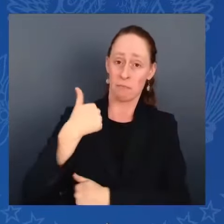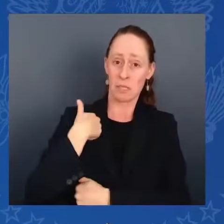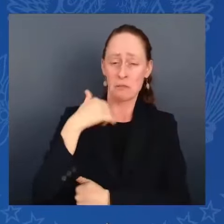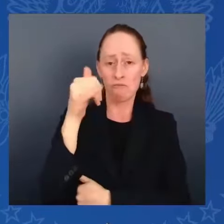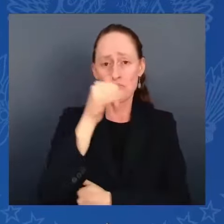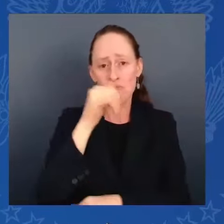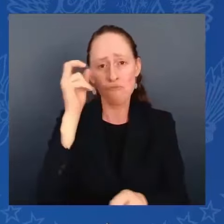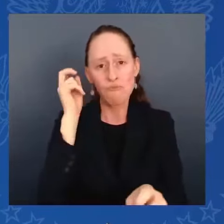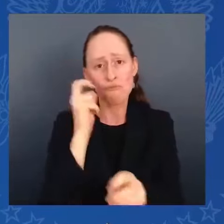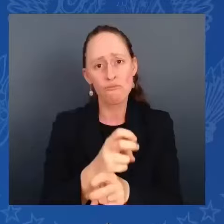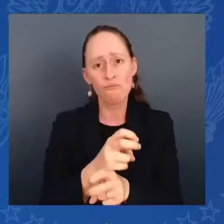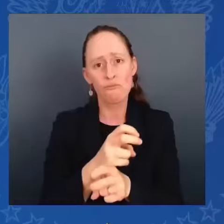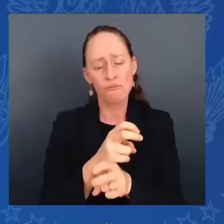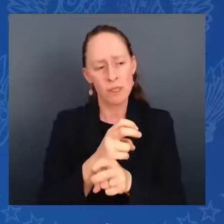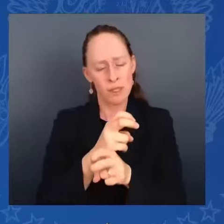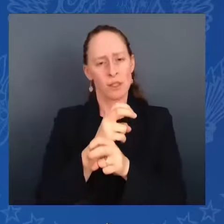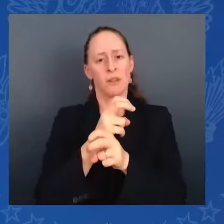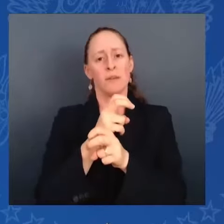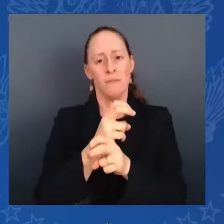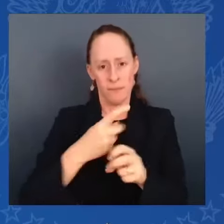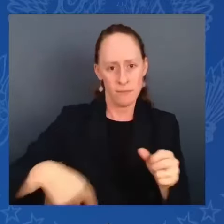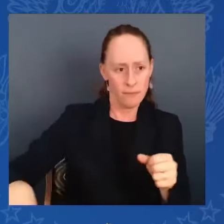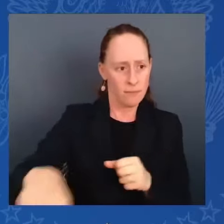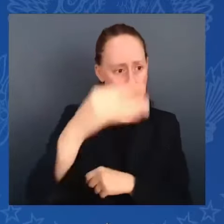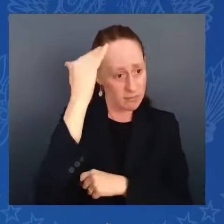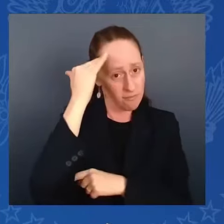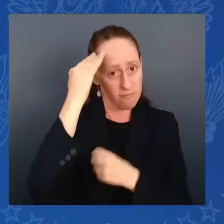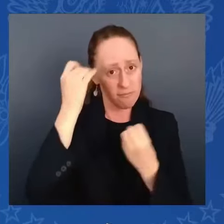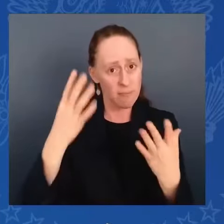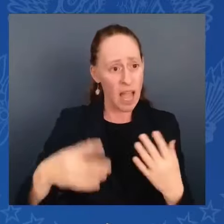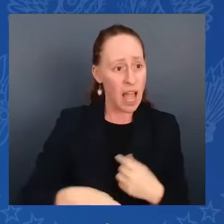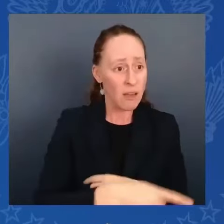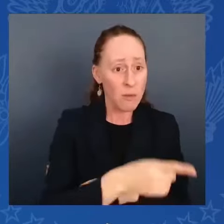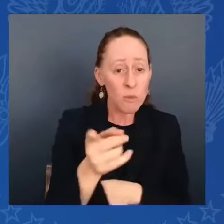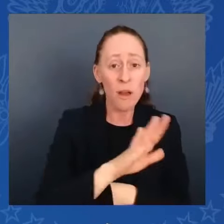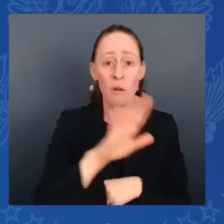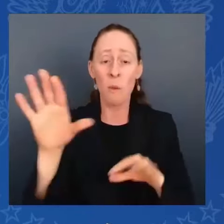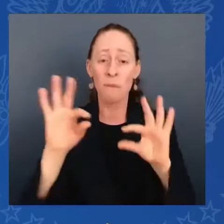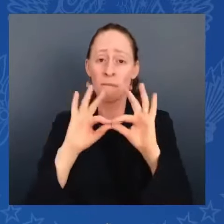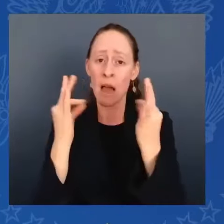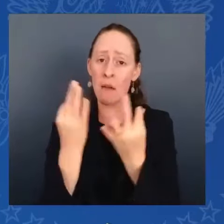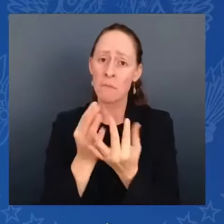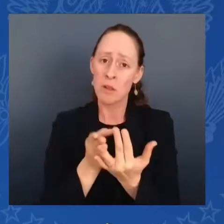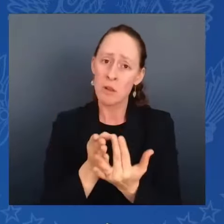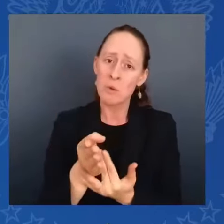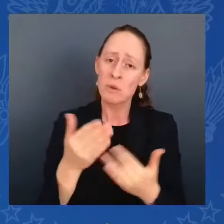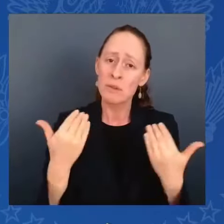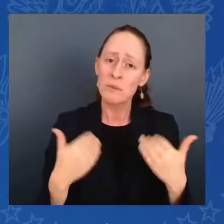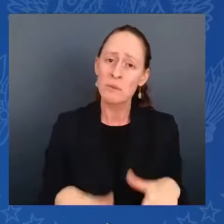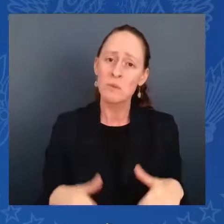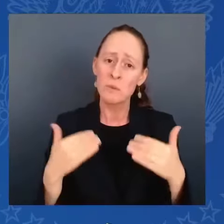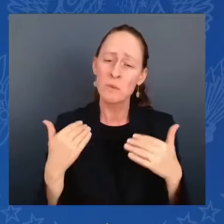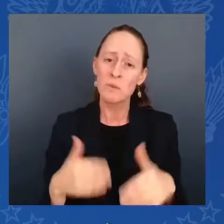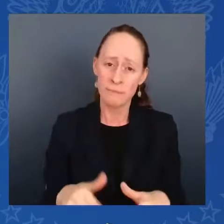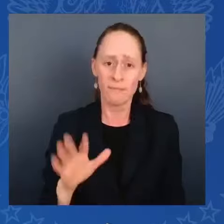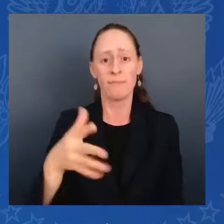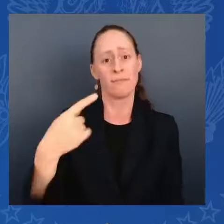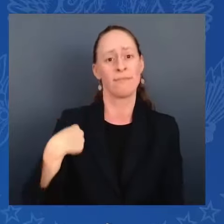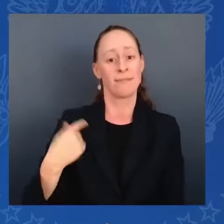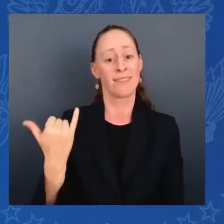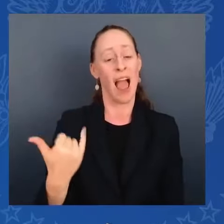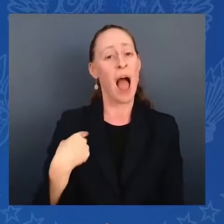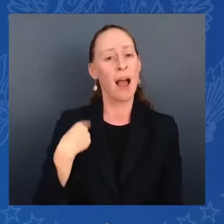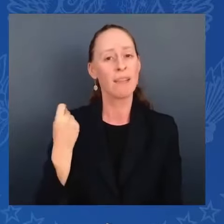families do too. I only truly understood that choice when our son Beau joined the Delaware Army